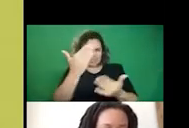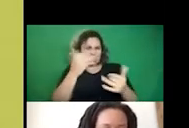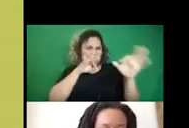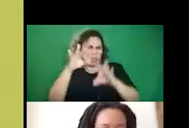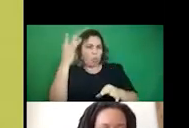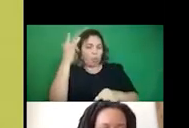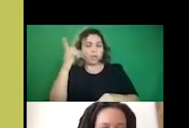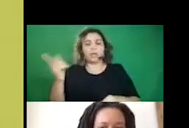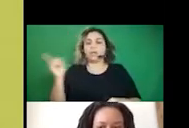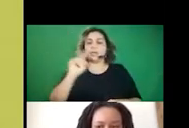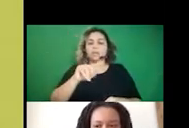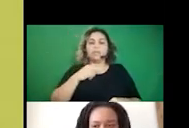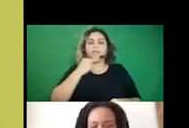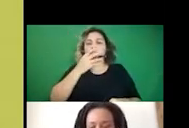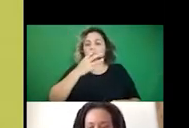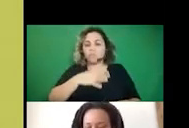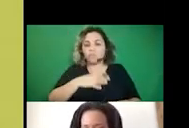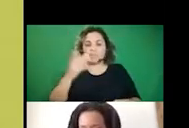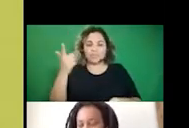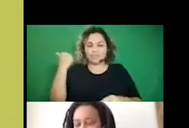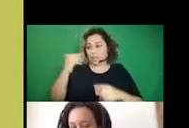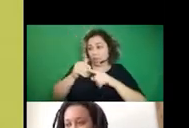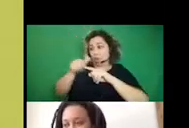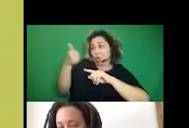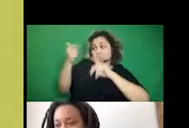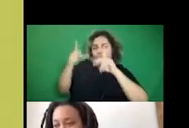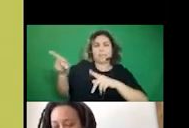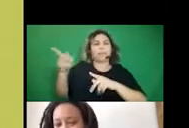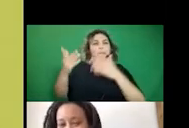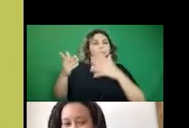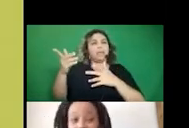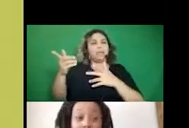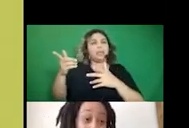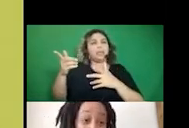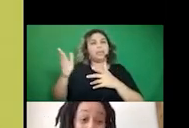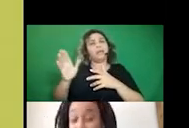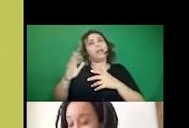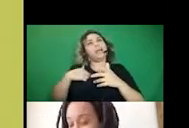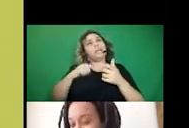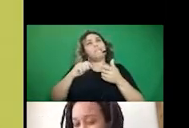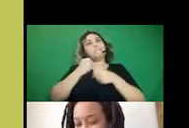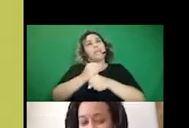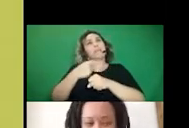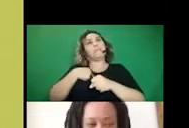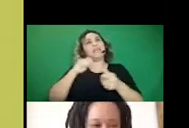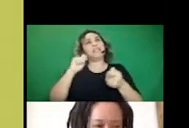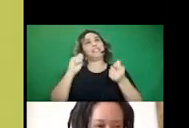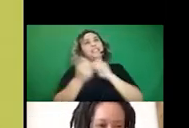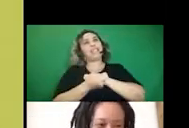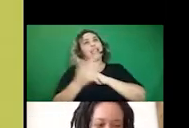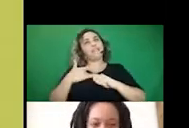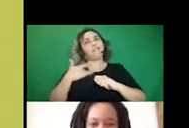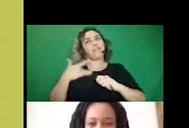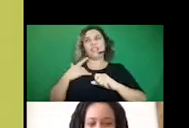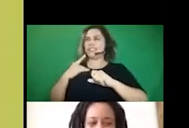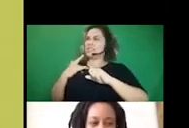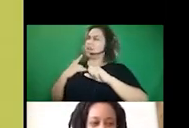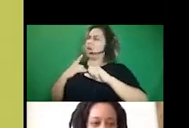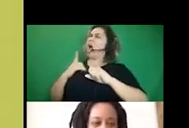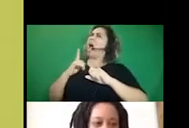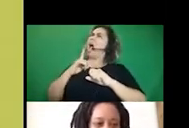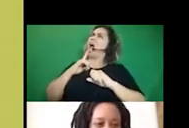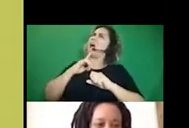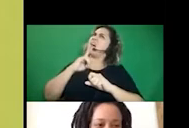I feel like the prior speaker just like maybe swayed me some more strongly though. Cause I was like,